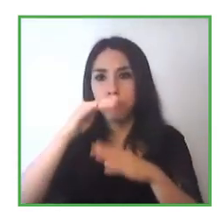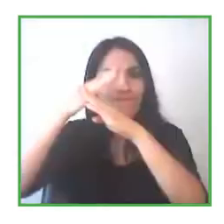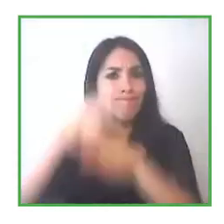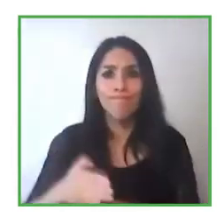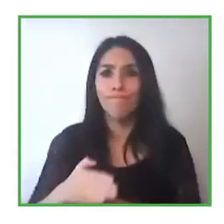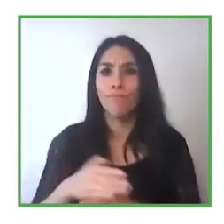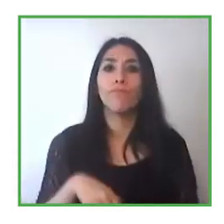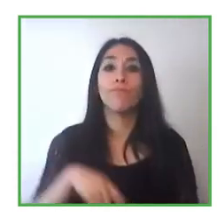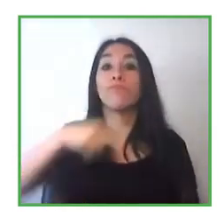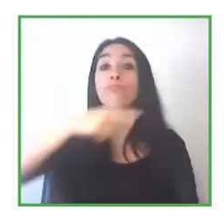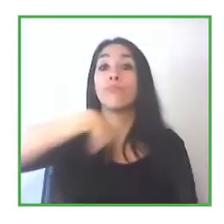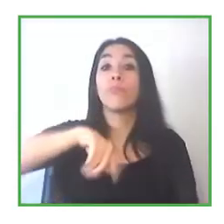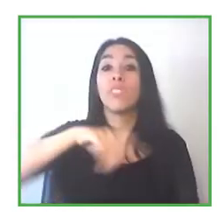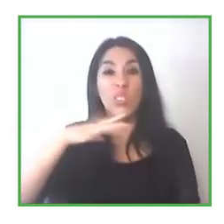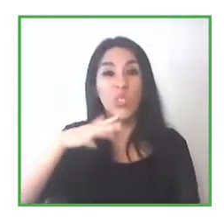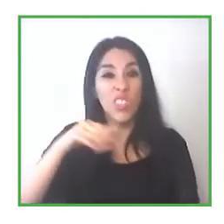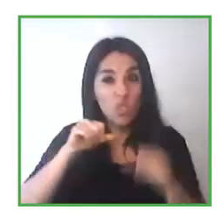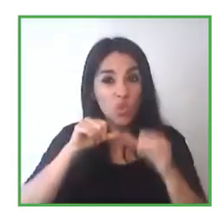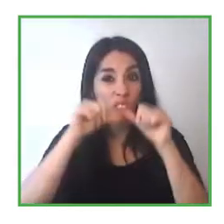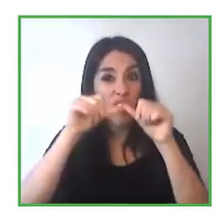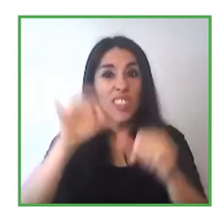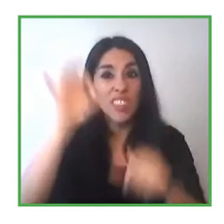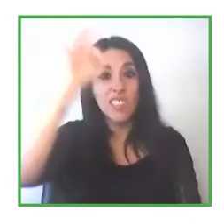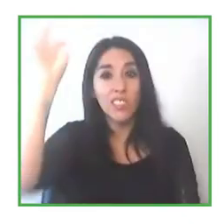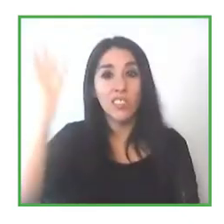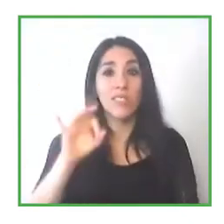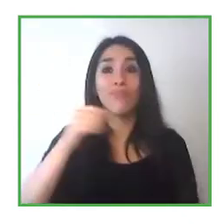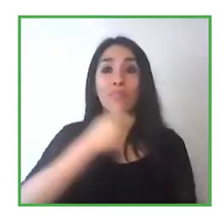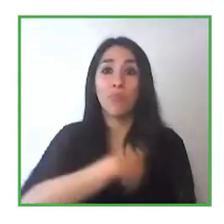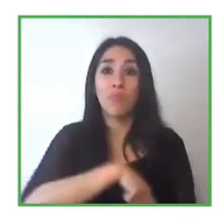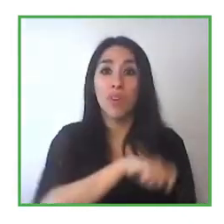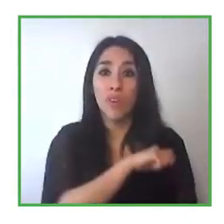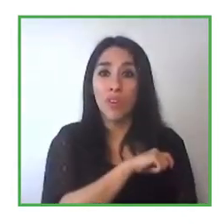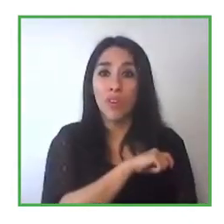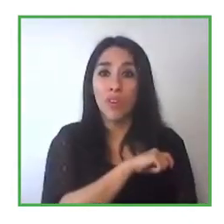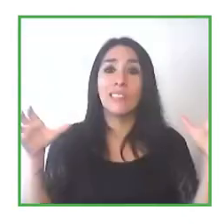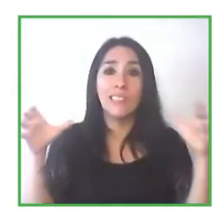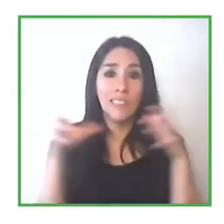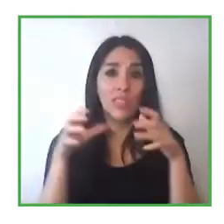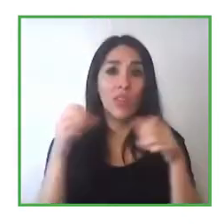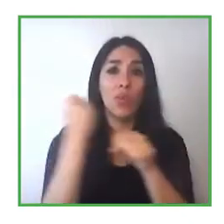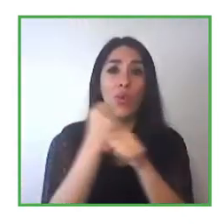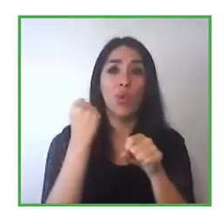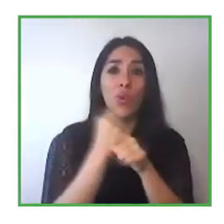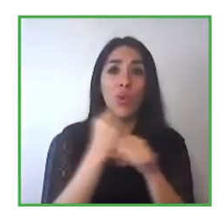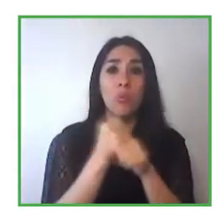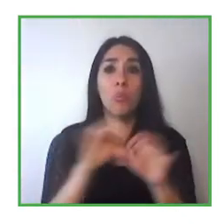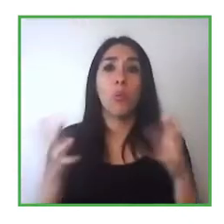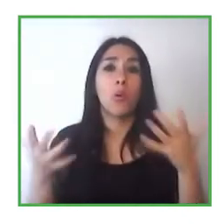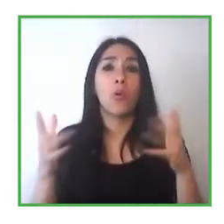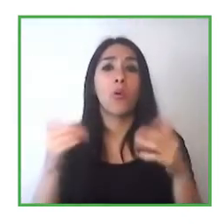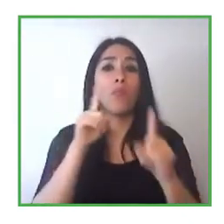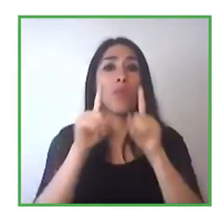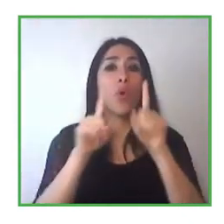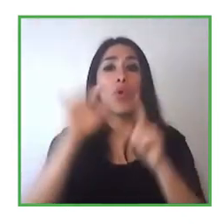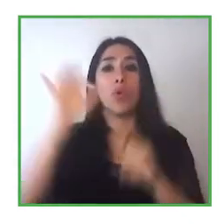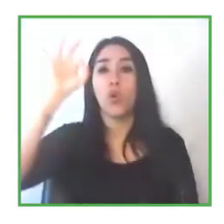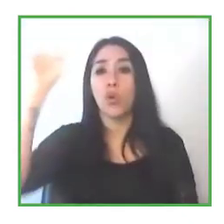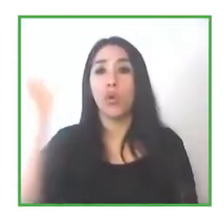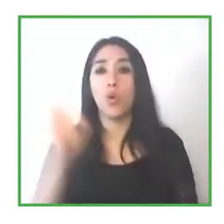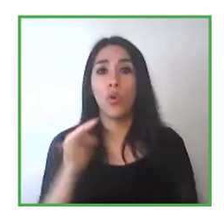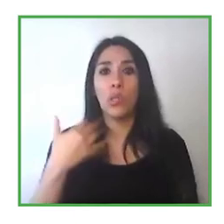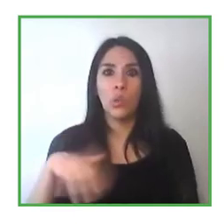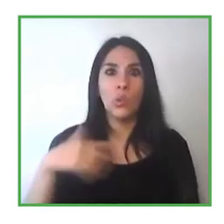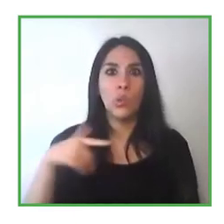follow the same statistics as the work market in in spain we work with